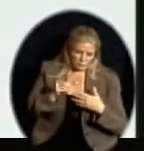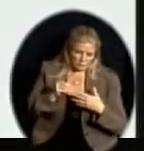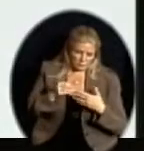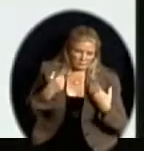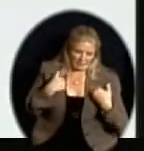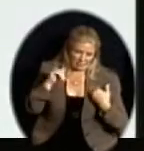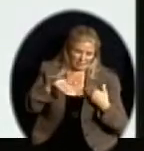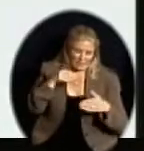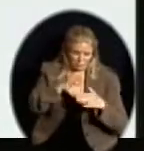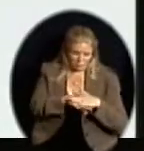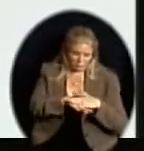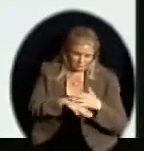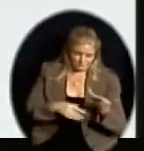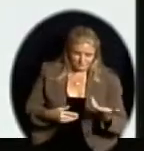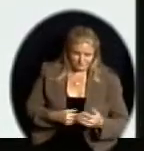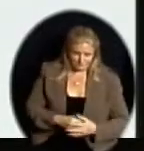installed.